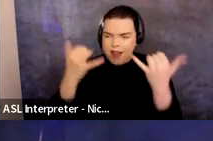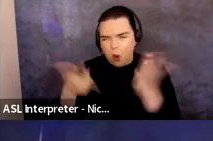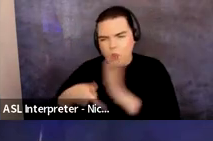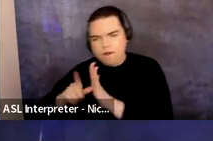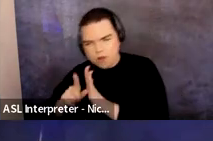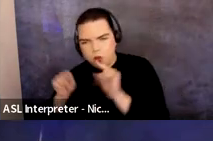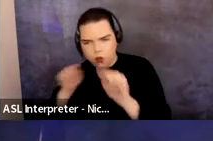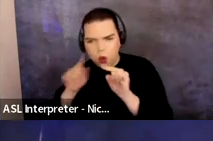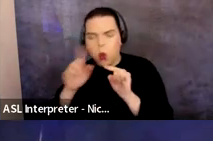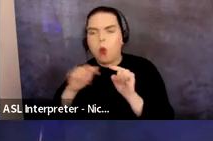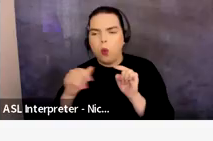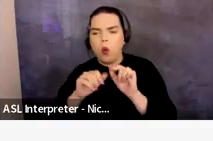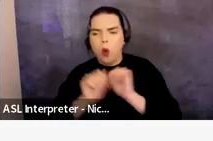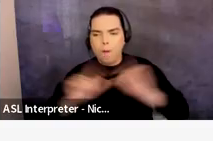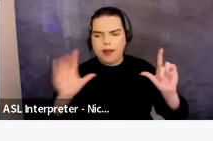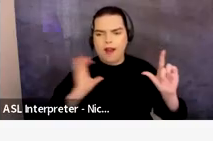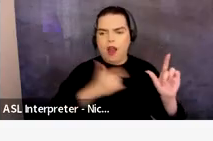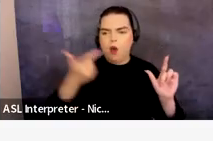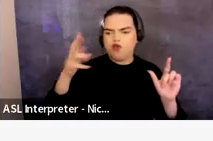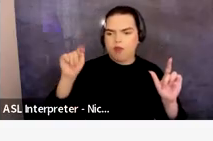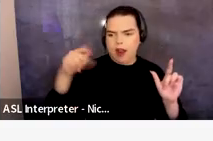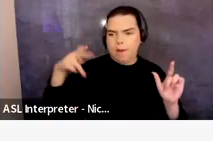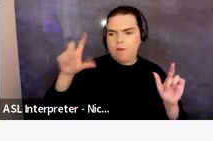grant portal login which looks like this.